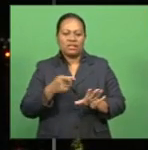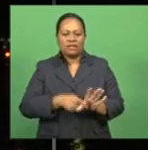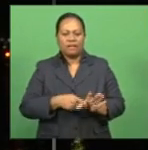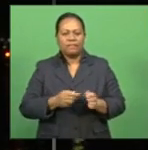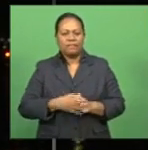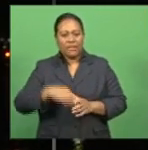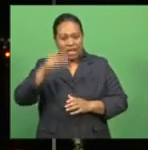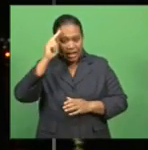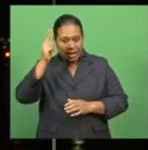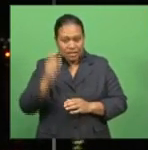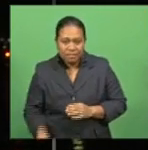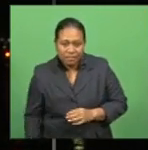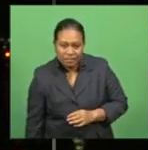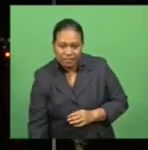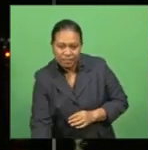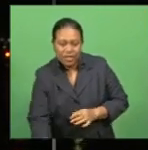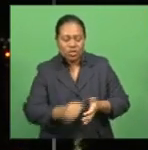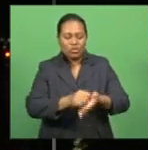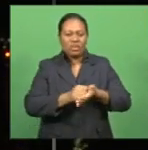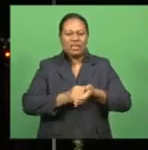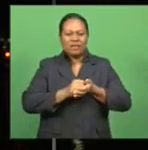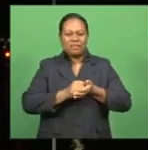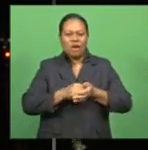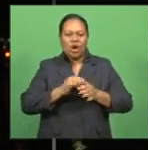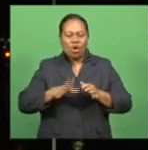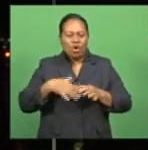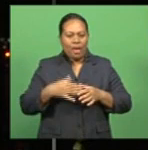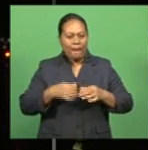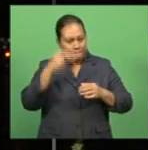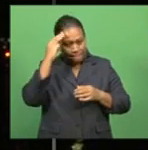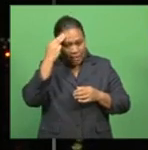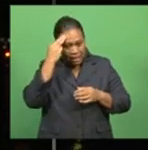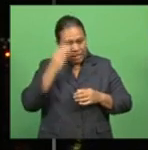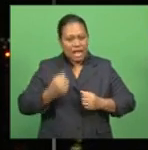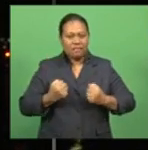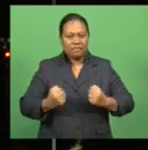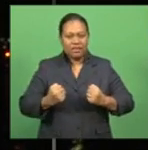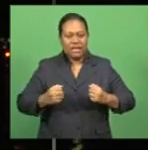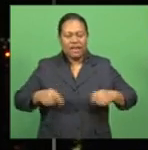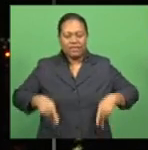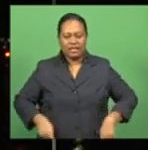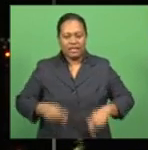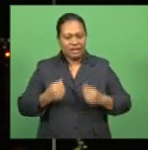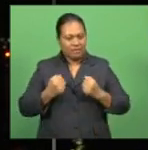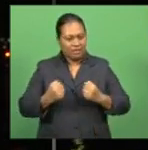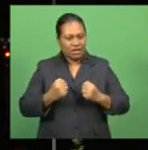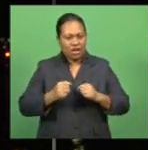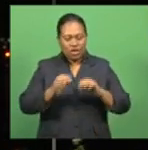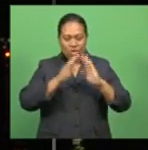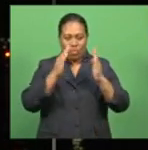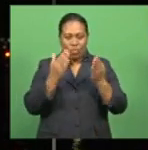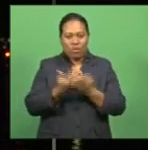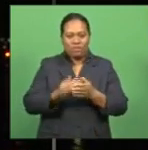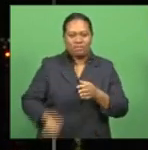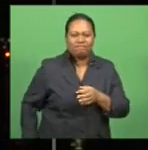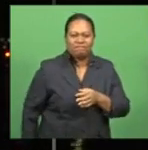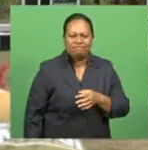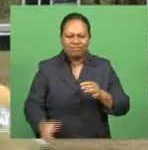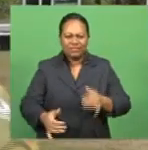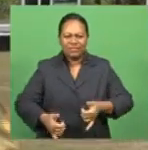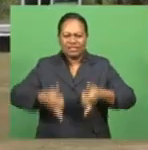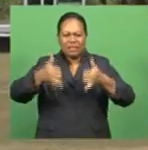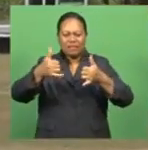National bowlers are urged to keep themselves mentally and physically fit, despite the postponement of the World Outdoor Bowling Championship.